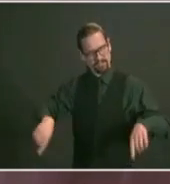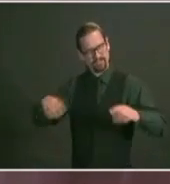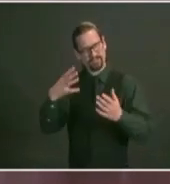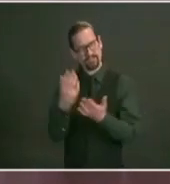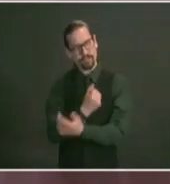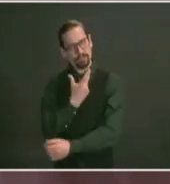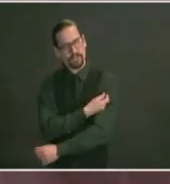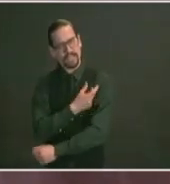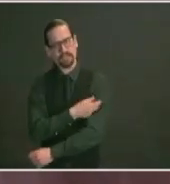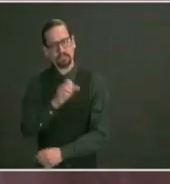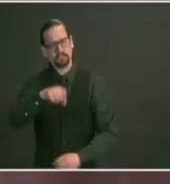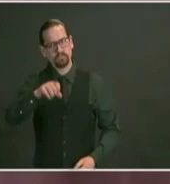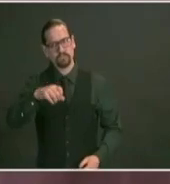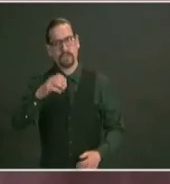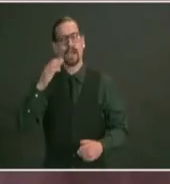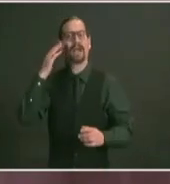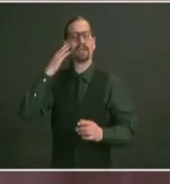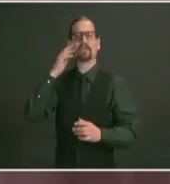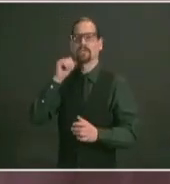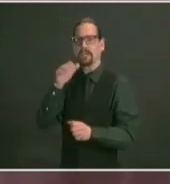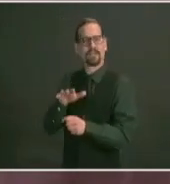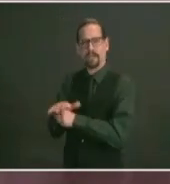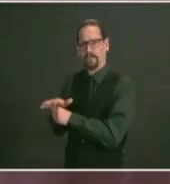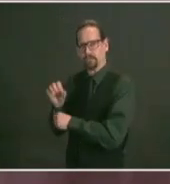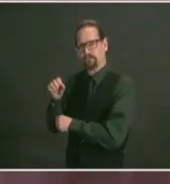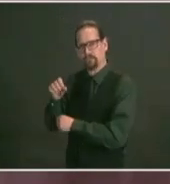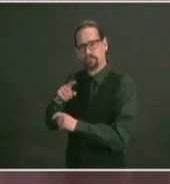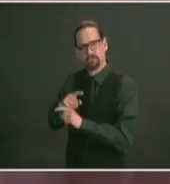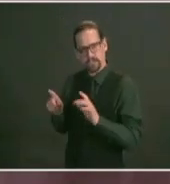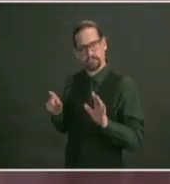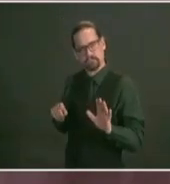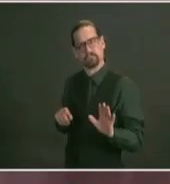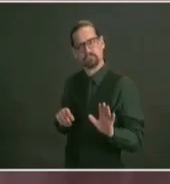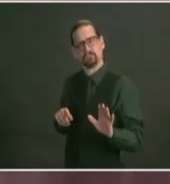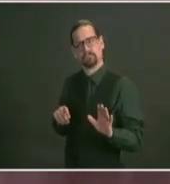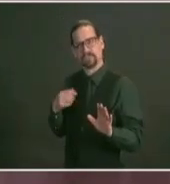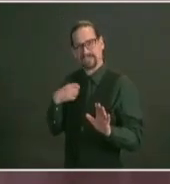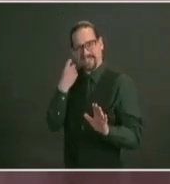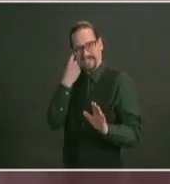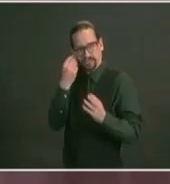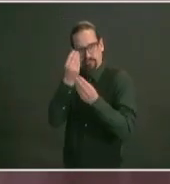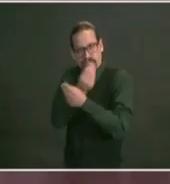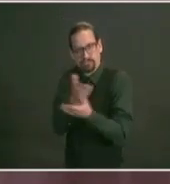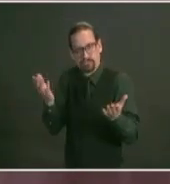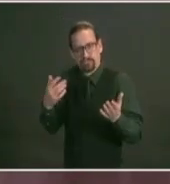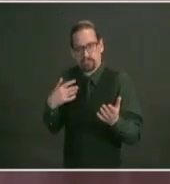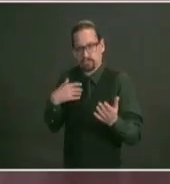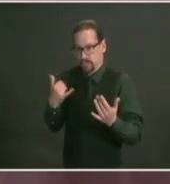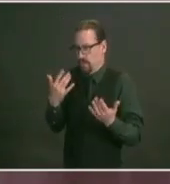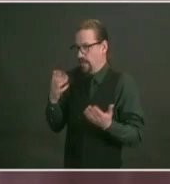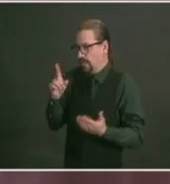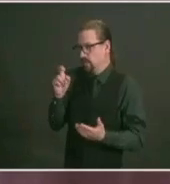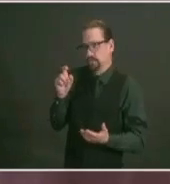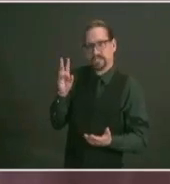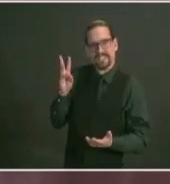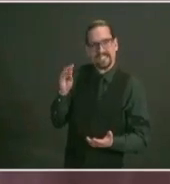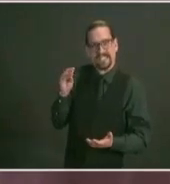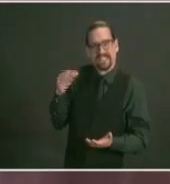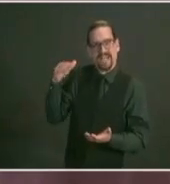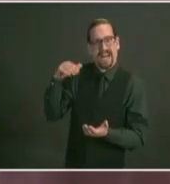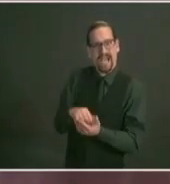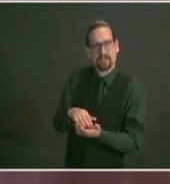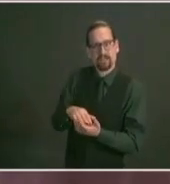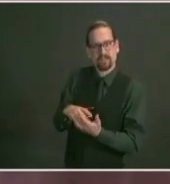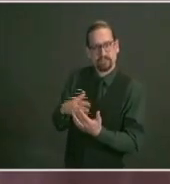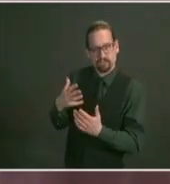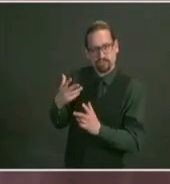supply we've just mentioned that we're going to be able to do as much as 160 000 shots in a week we're going to keep the pressure on dc to get us the supply and we're